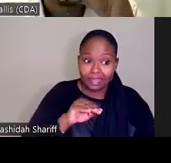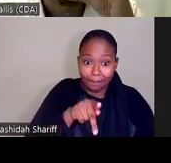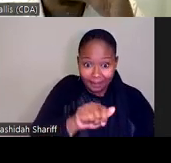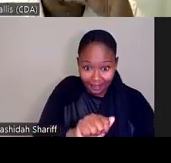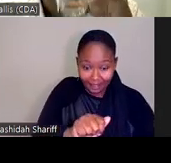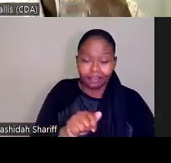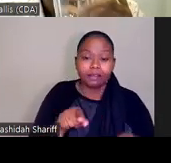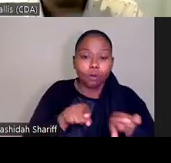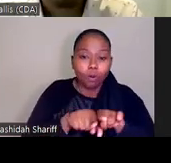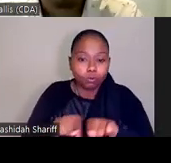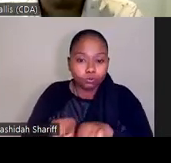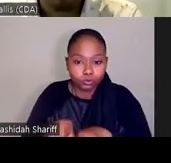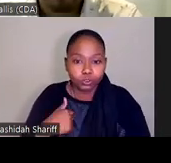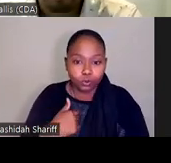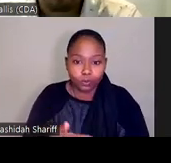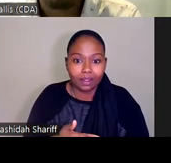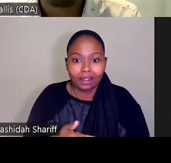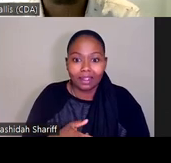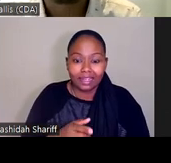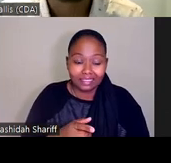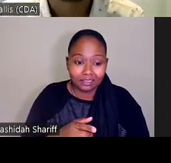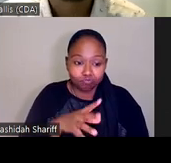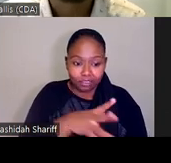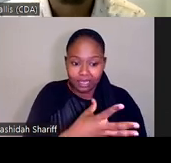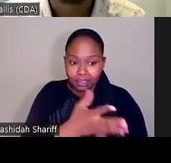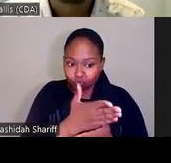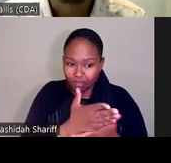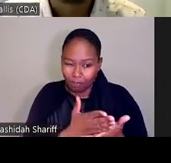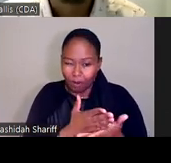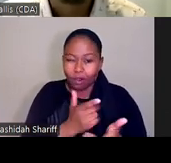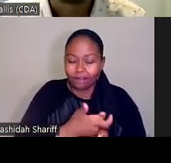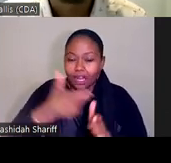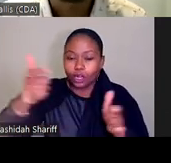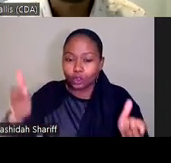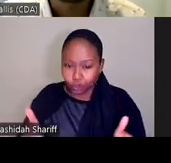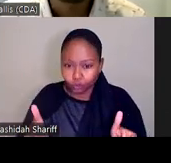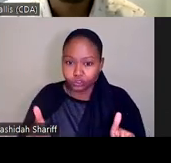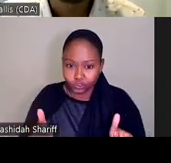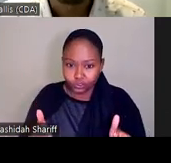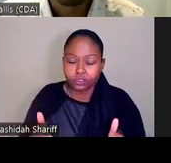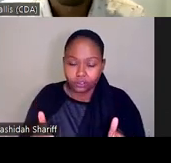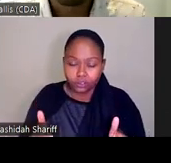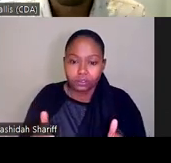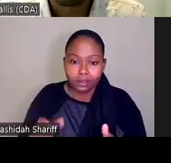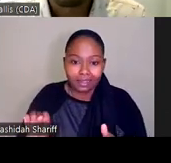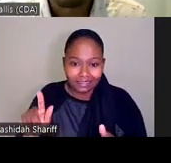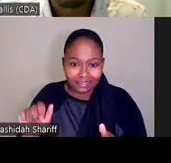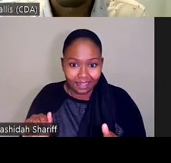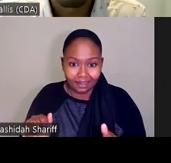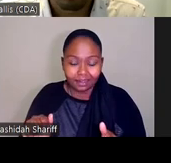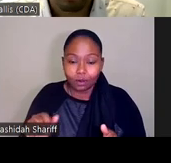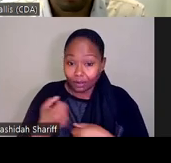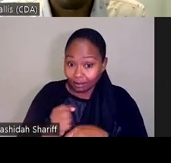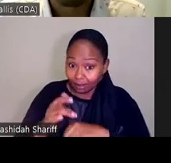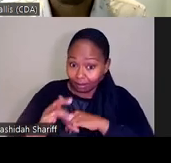will, of course, not solve everything on its own, because it's part of this larger collaborative process. So we'll make the data available and provide some analysis that Evan just described.